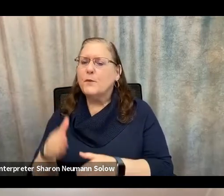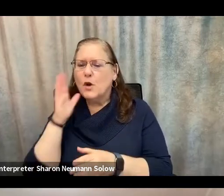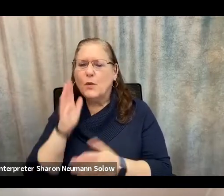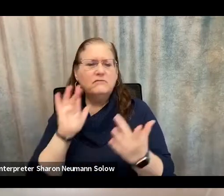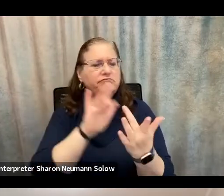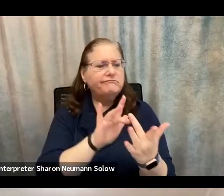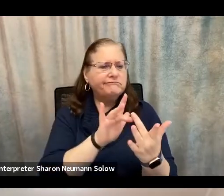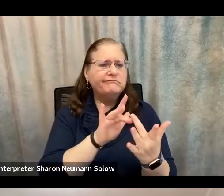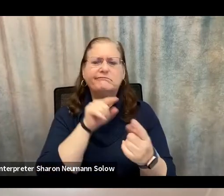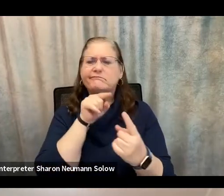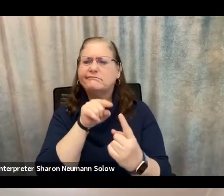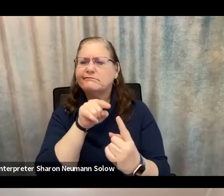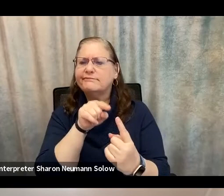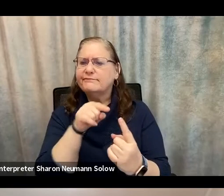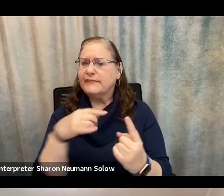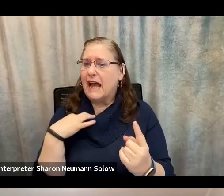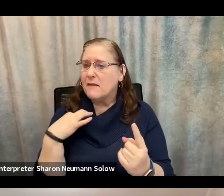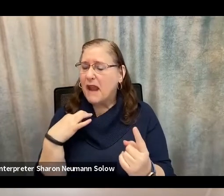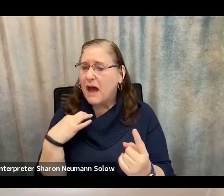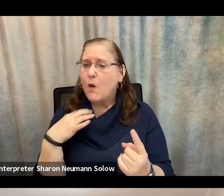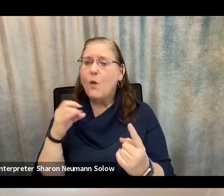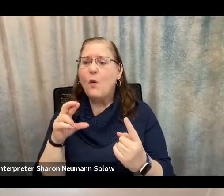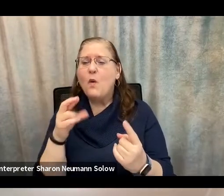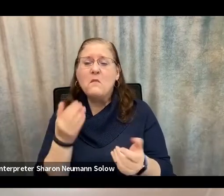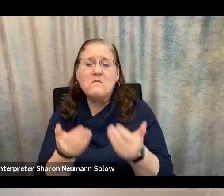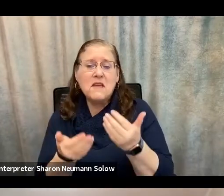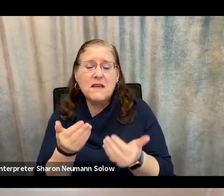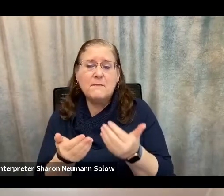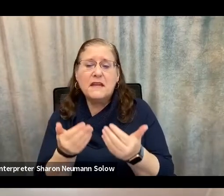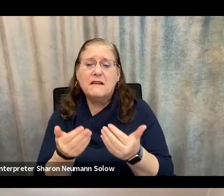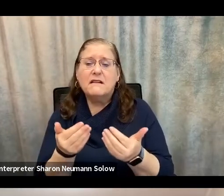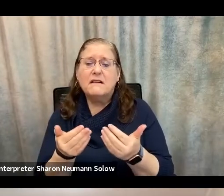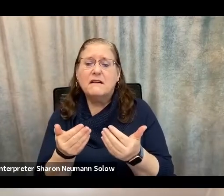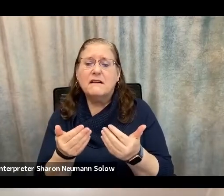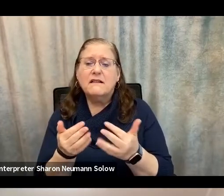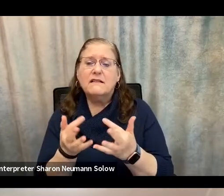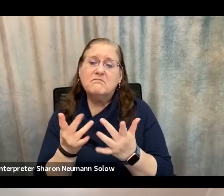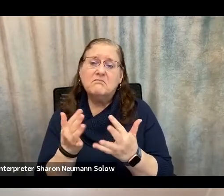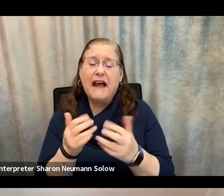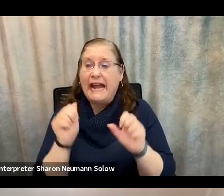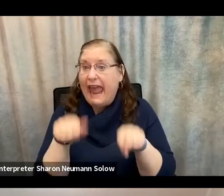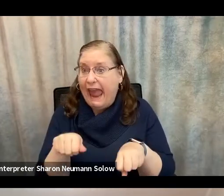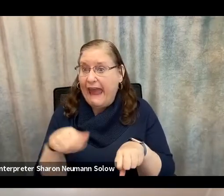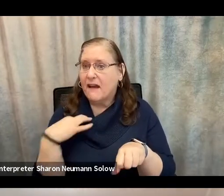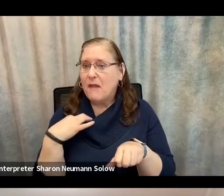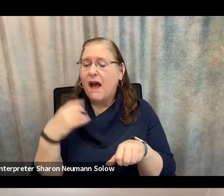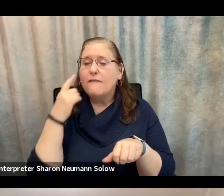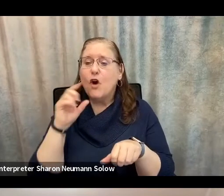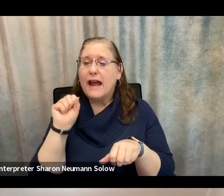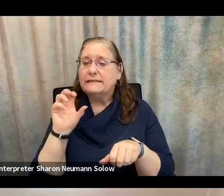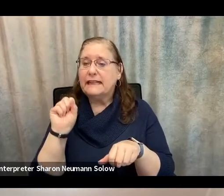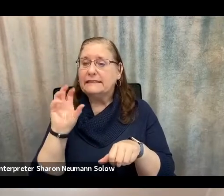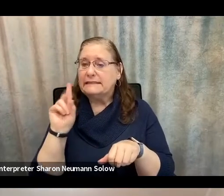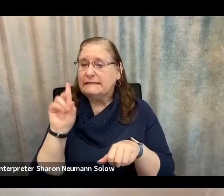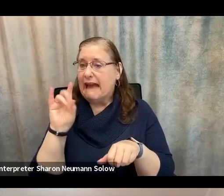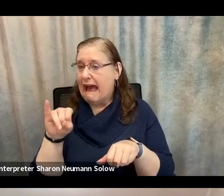someone who's either applying or maybe eligible for SSDI benefits